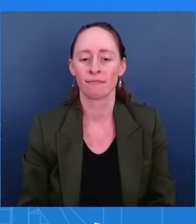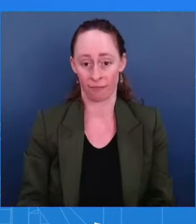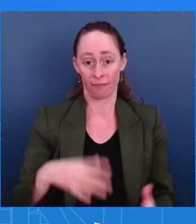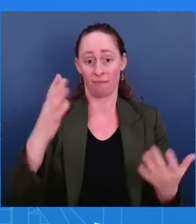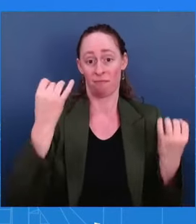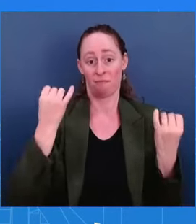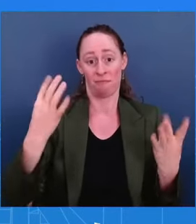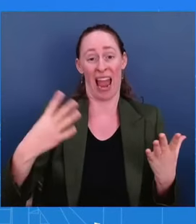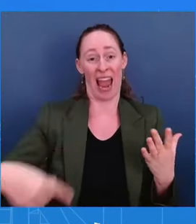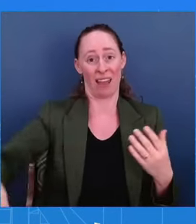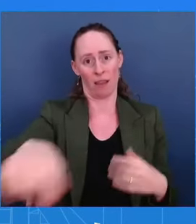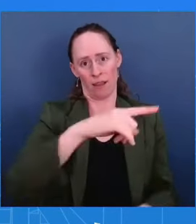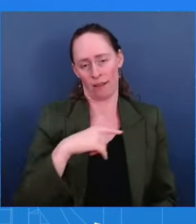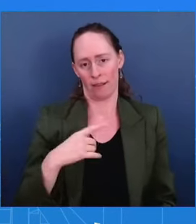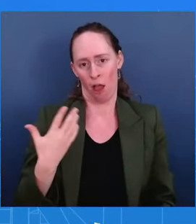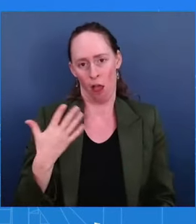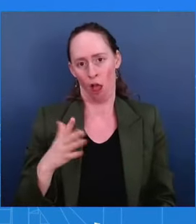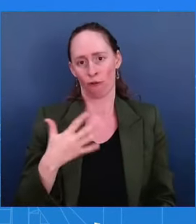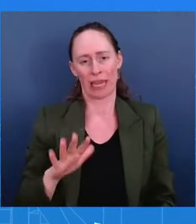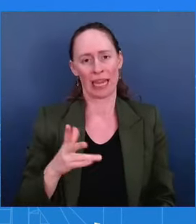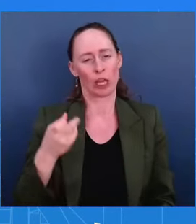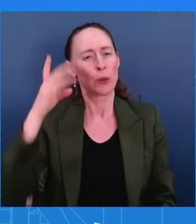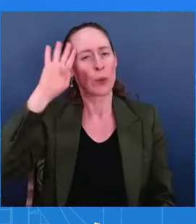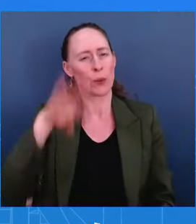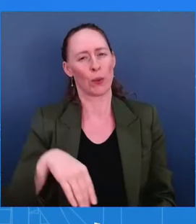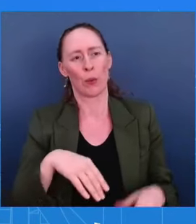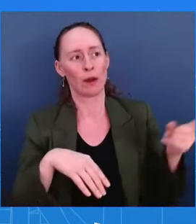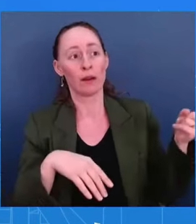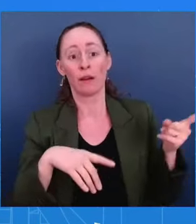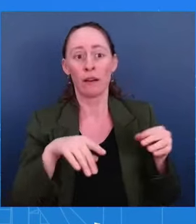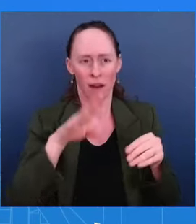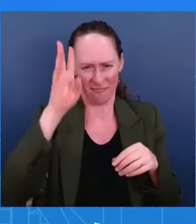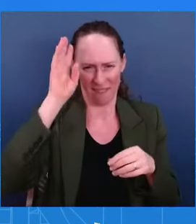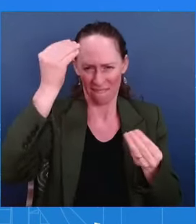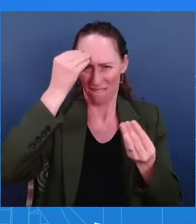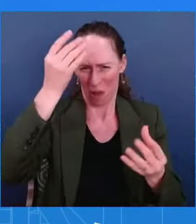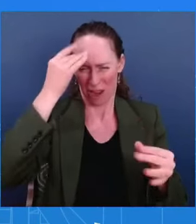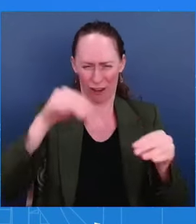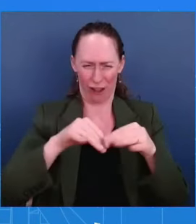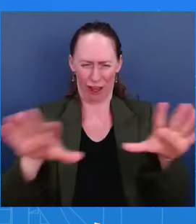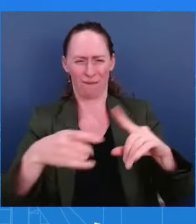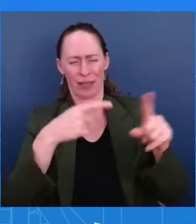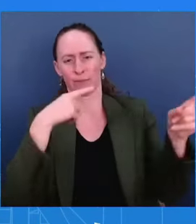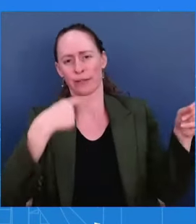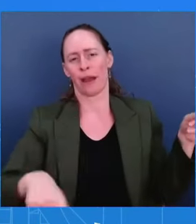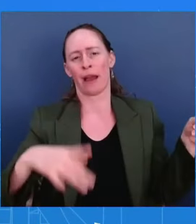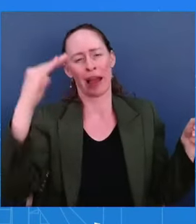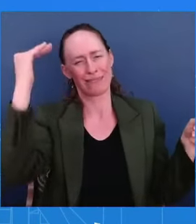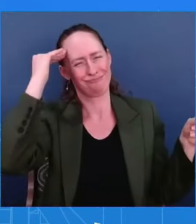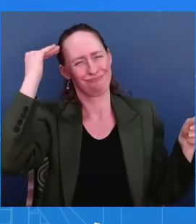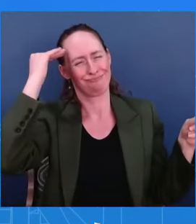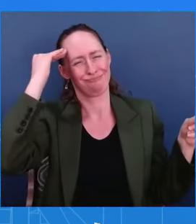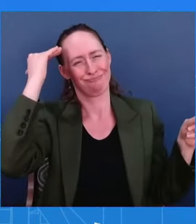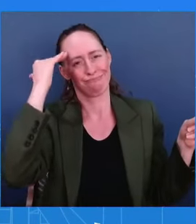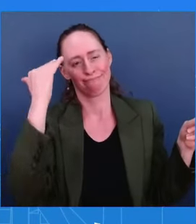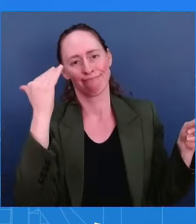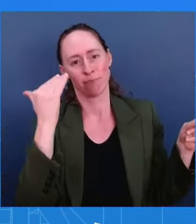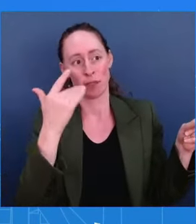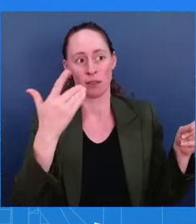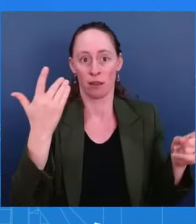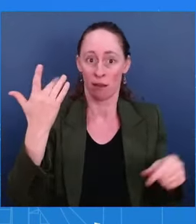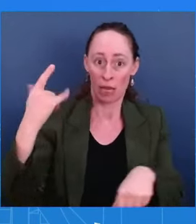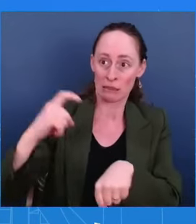in some ways question why is the administration doing this so close to the election? And I may be answering my own question in a little bit here,